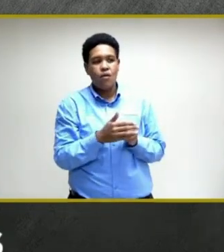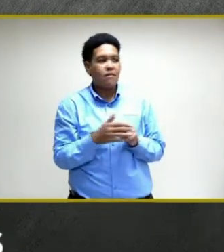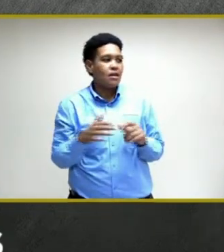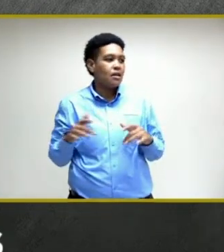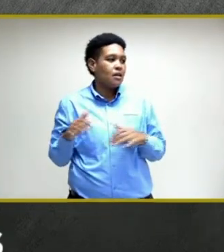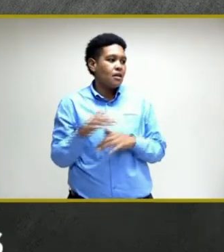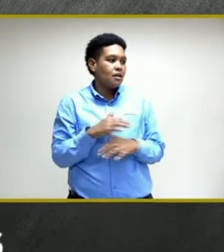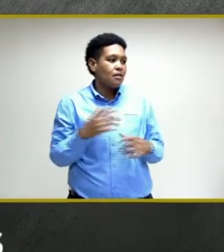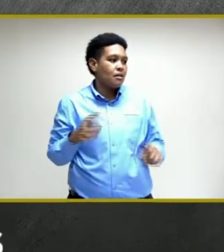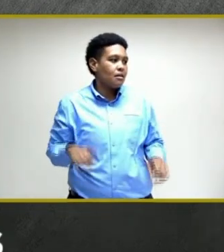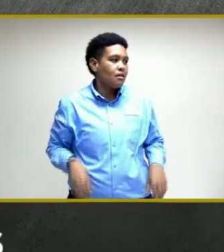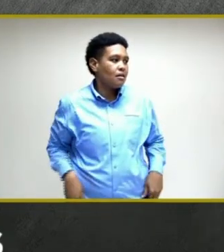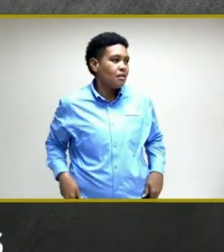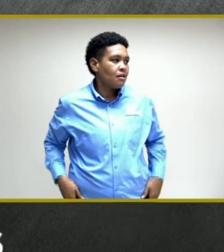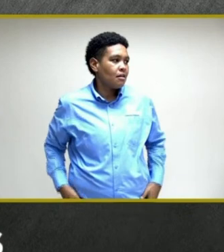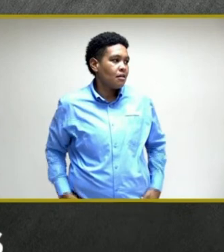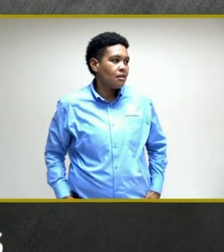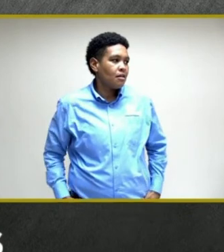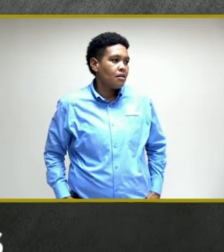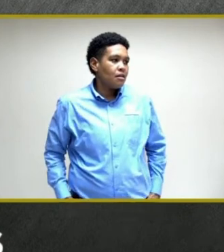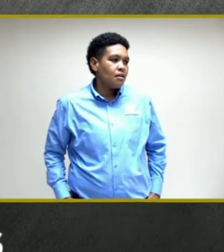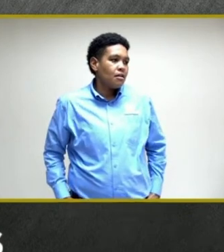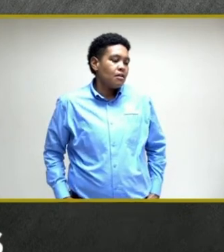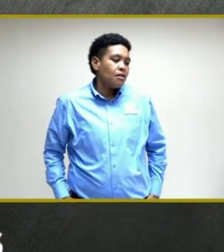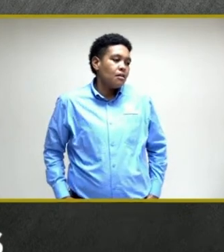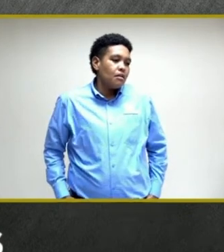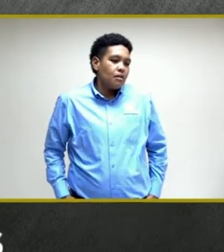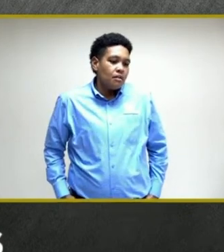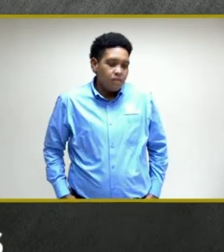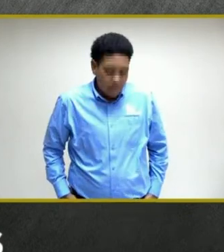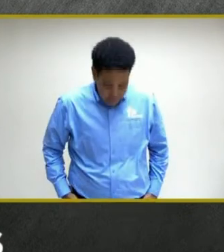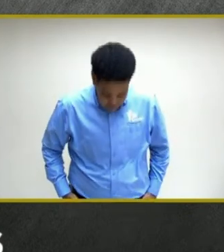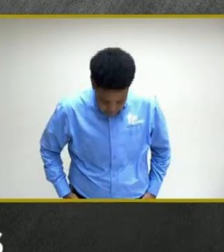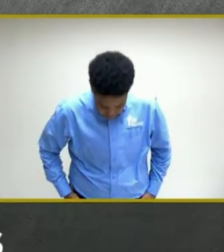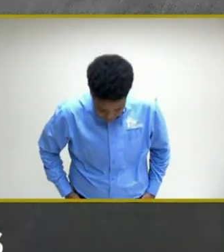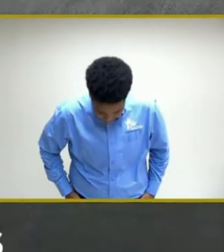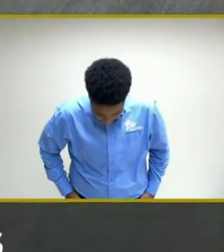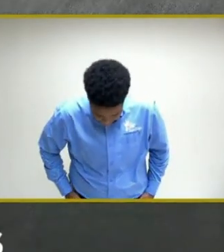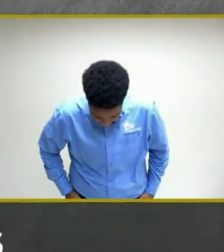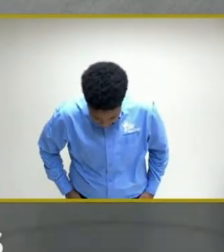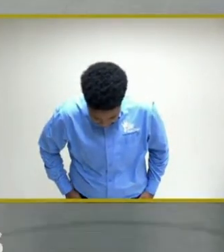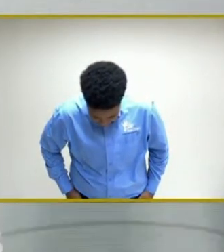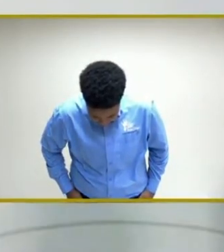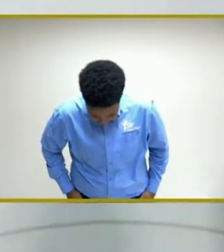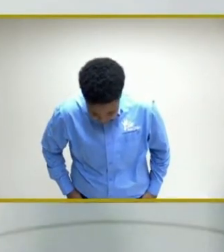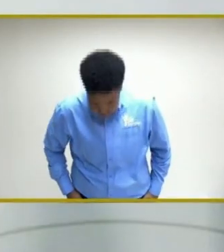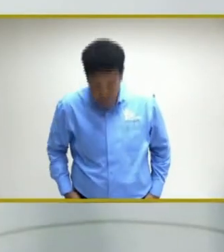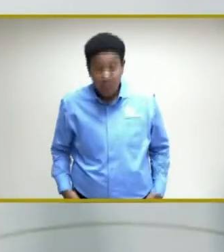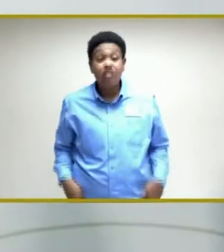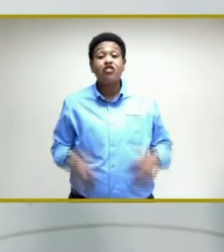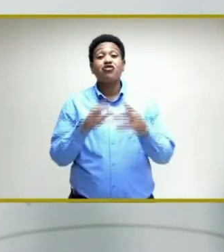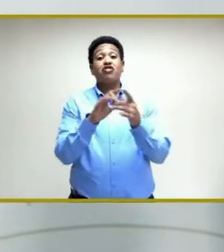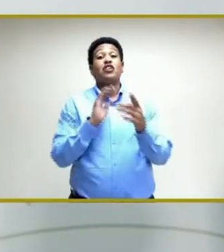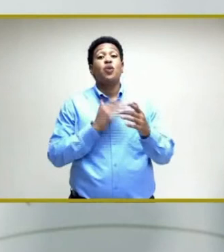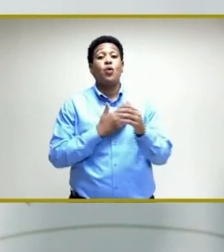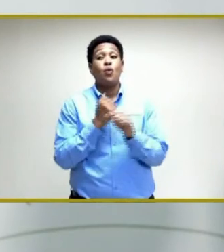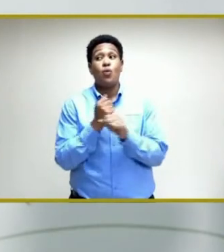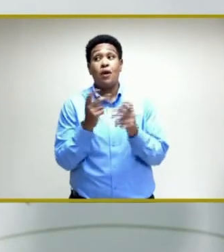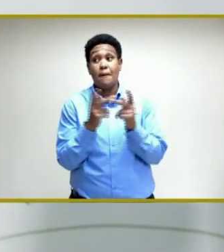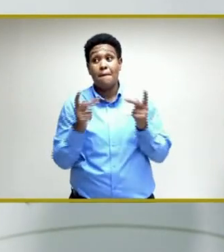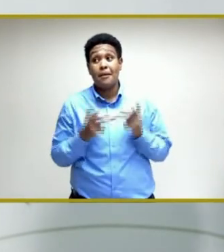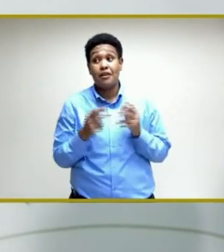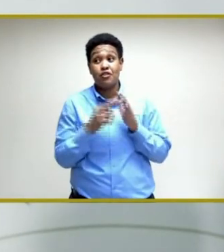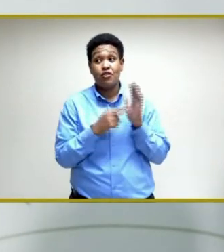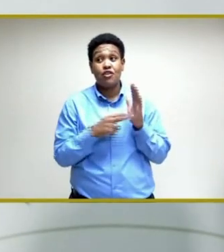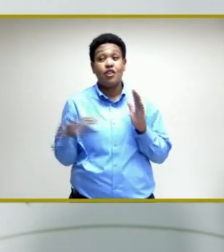virus. Sorry. So for workplace protocols, those